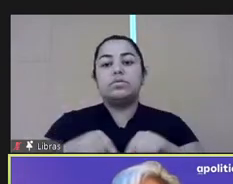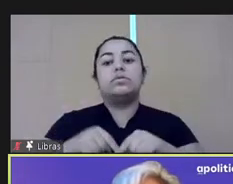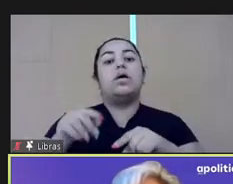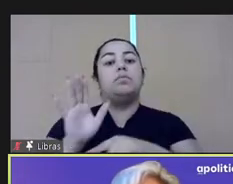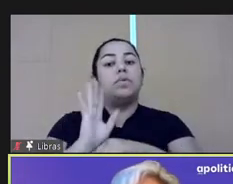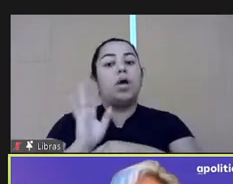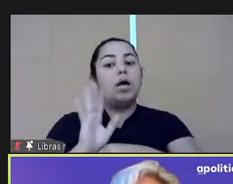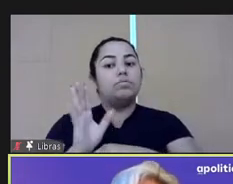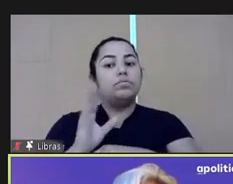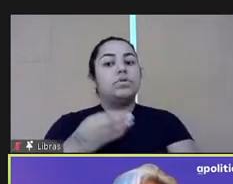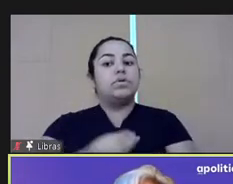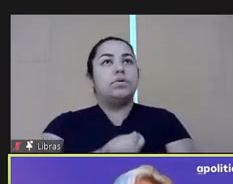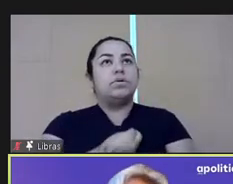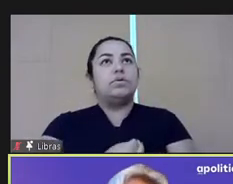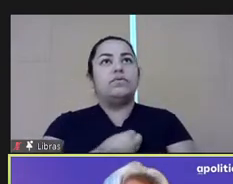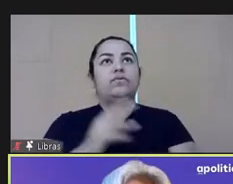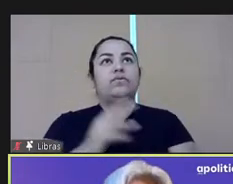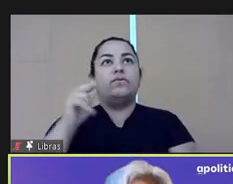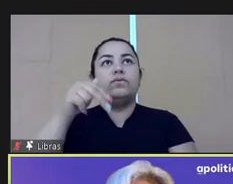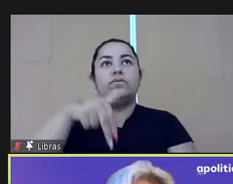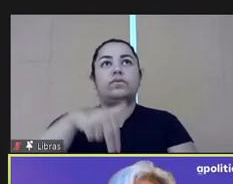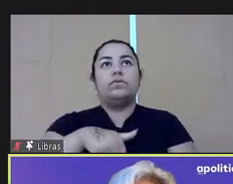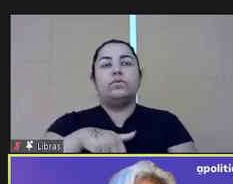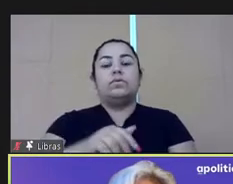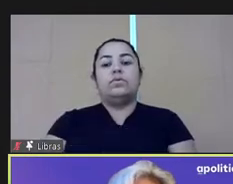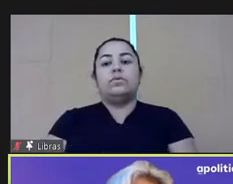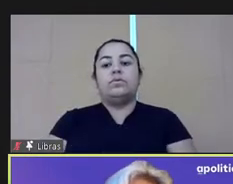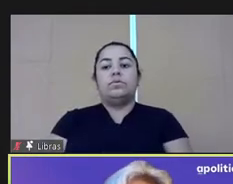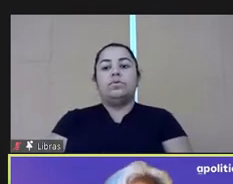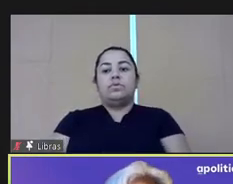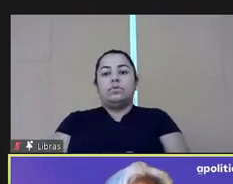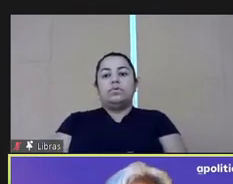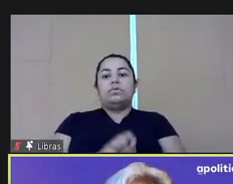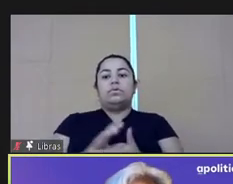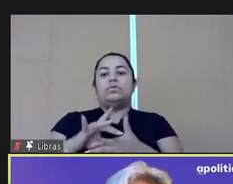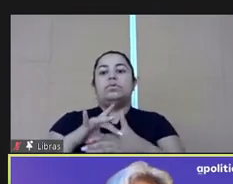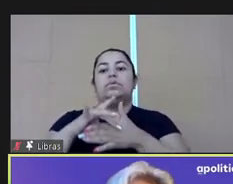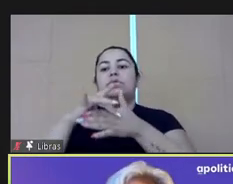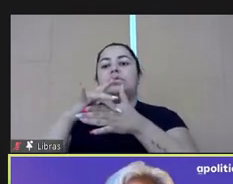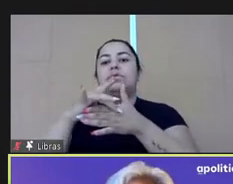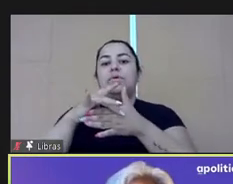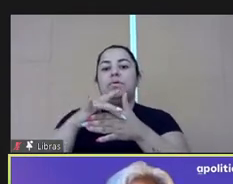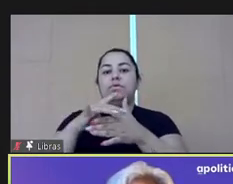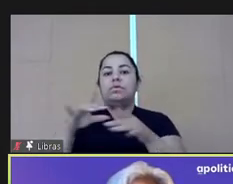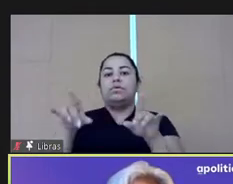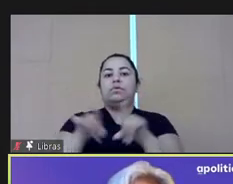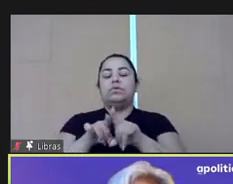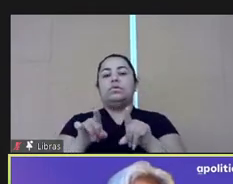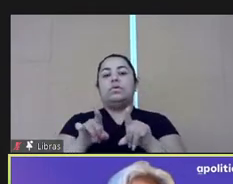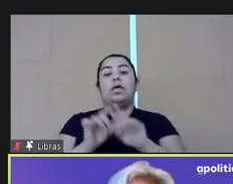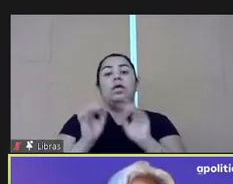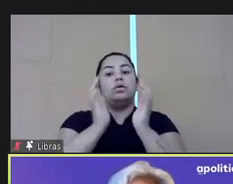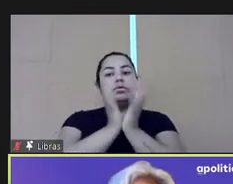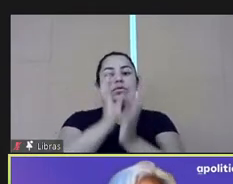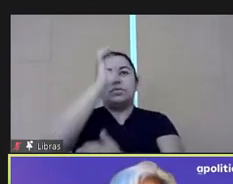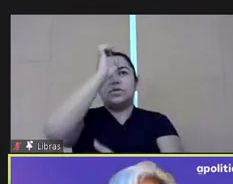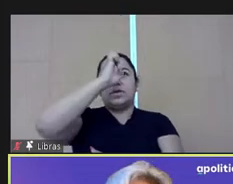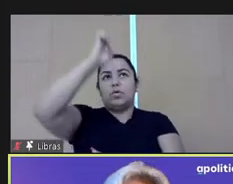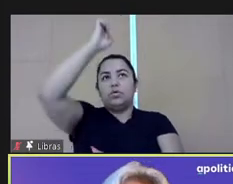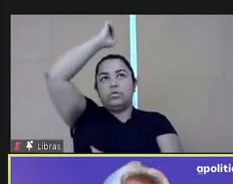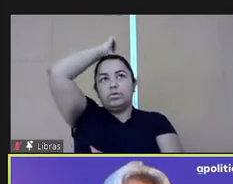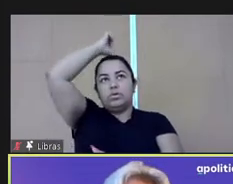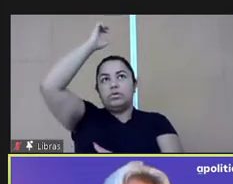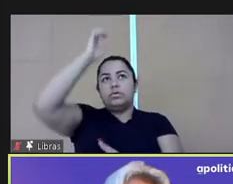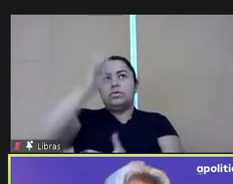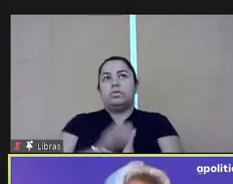government, for your leadership and the work that you do. And thank you Inapi team again for hosting this important conversation. I'd love to